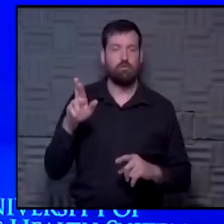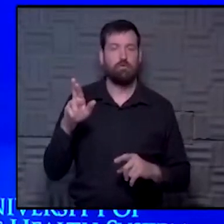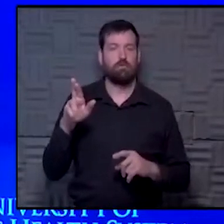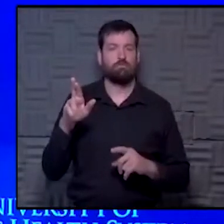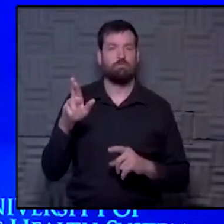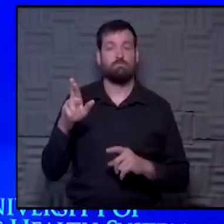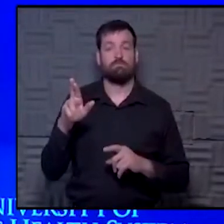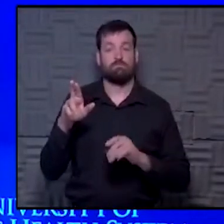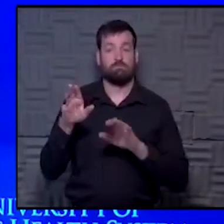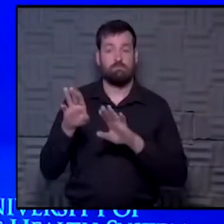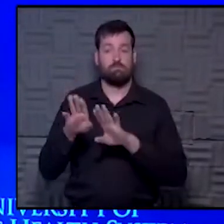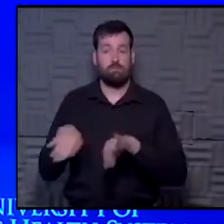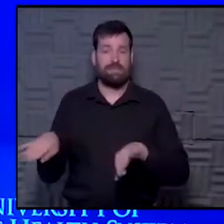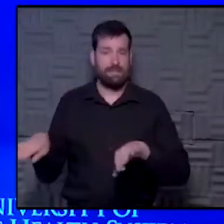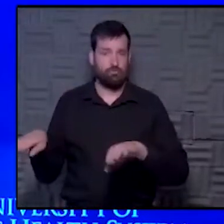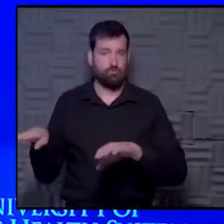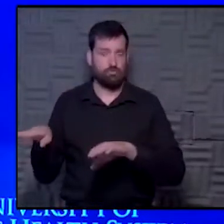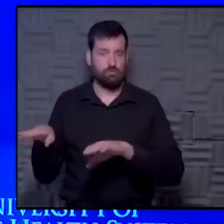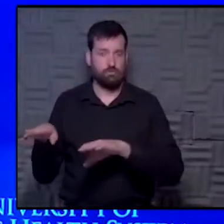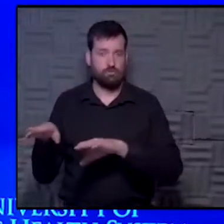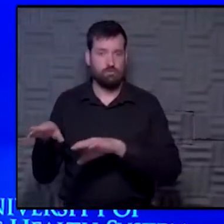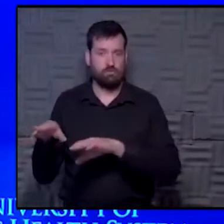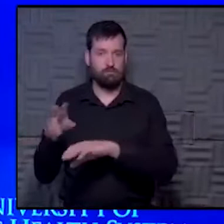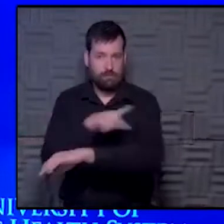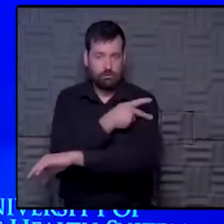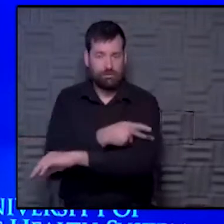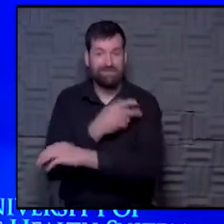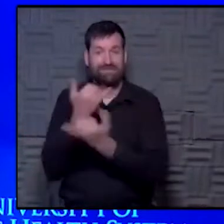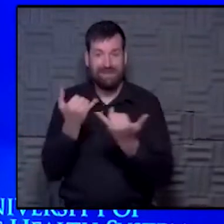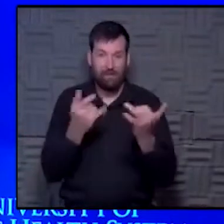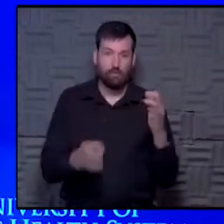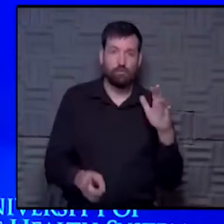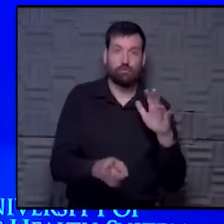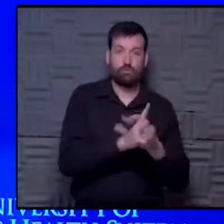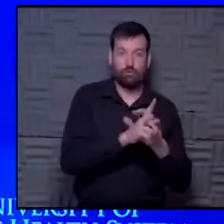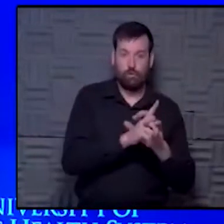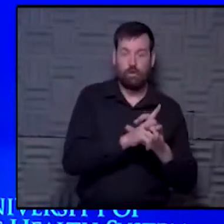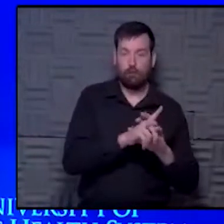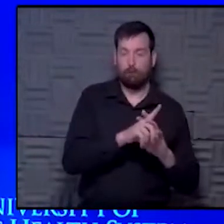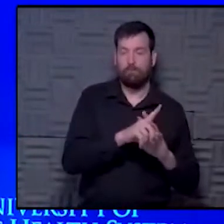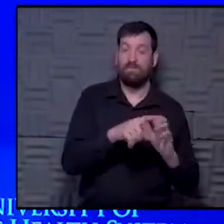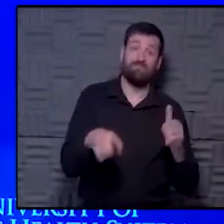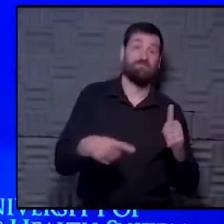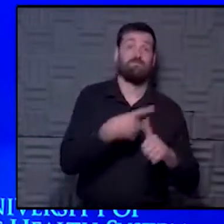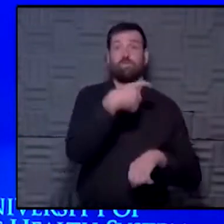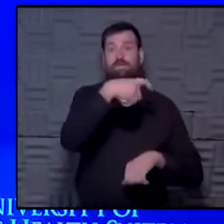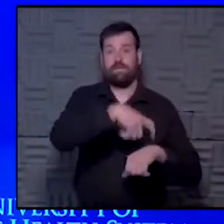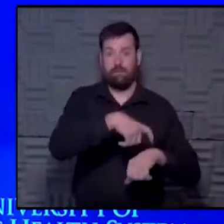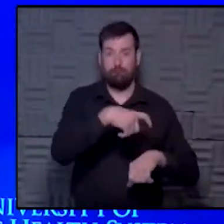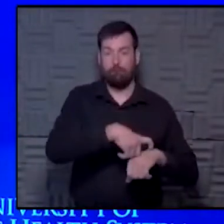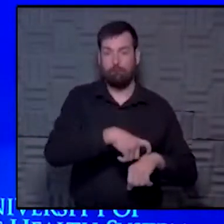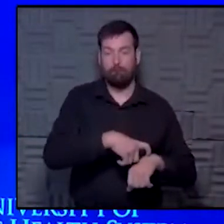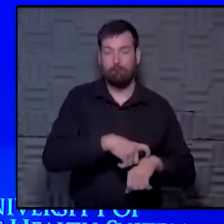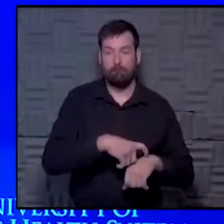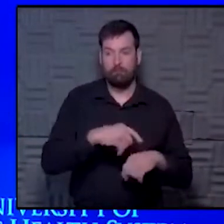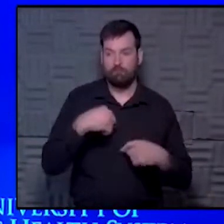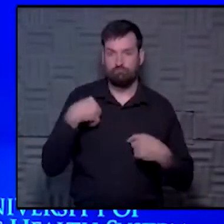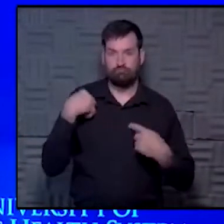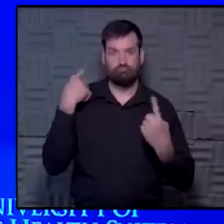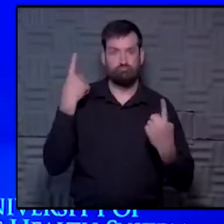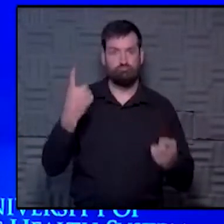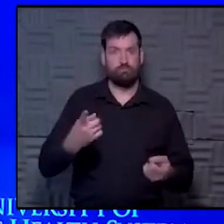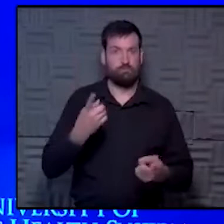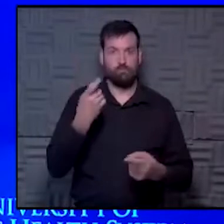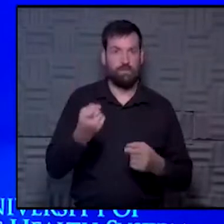pediatric patients now showing up in pediatric practices for the first time, really, in the last year